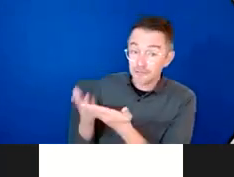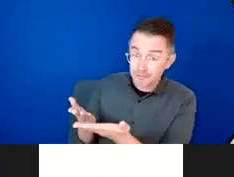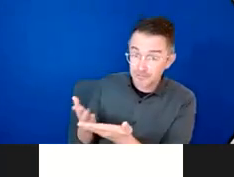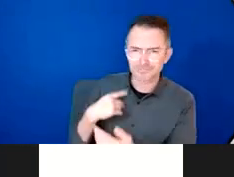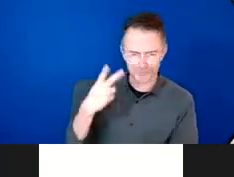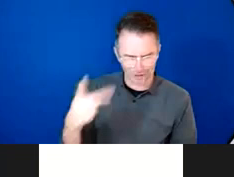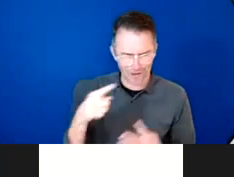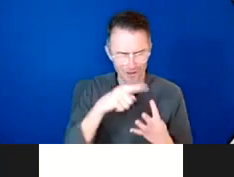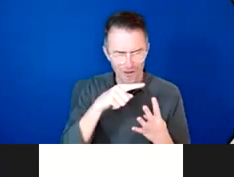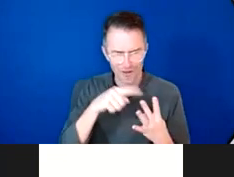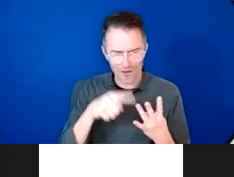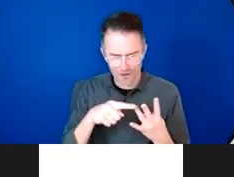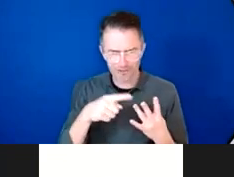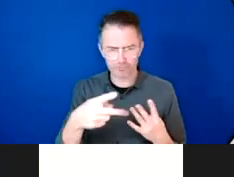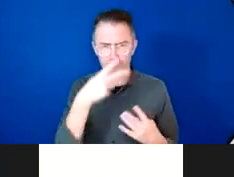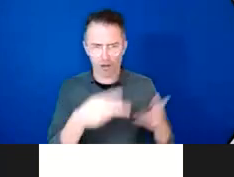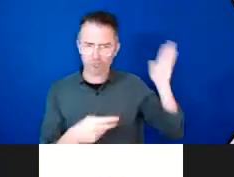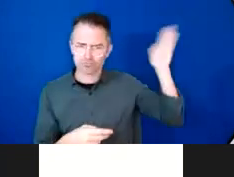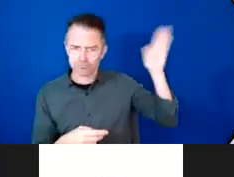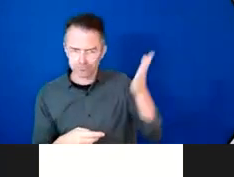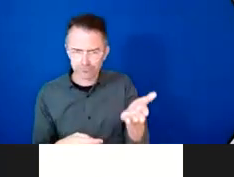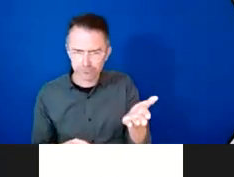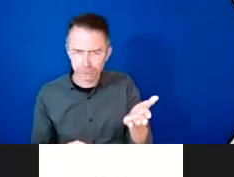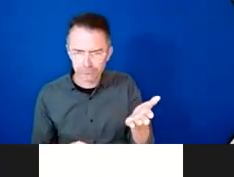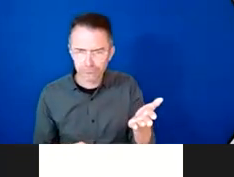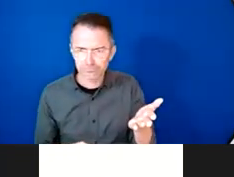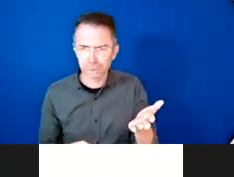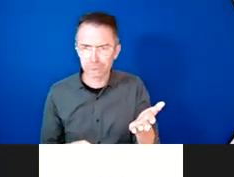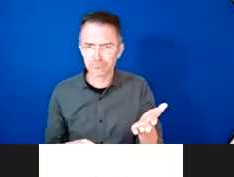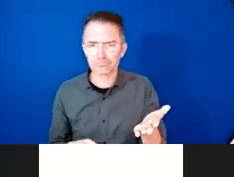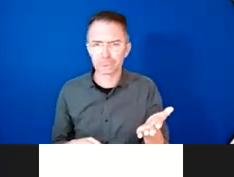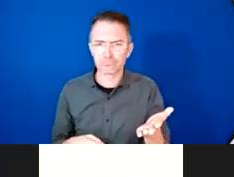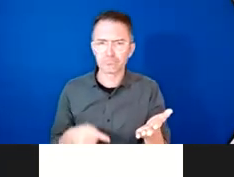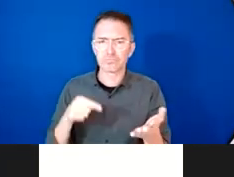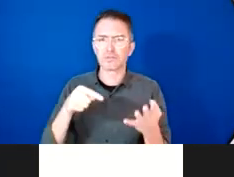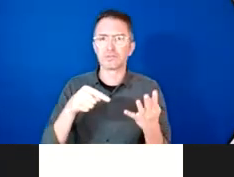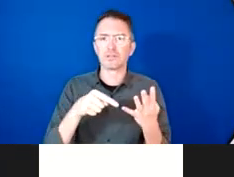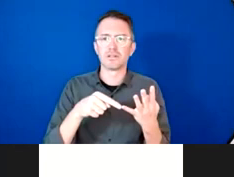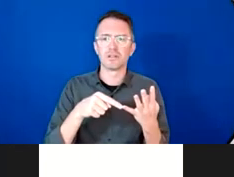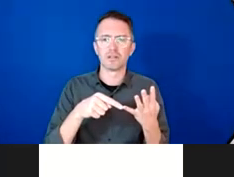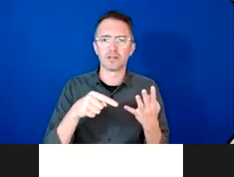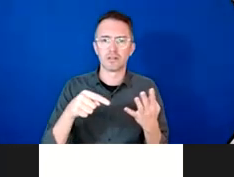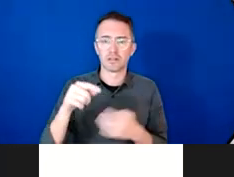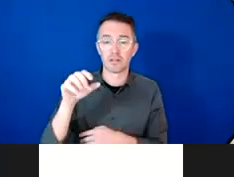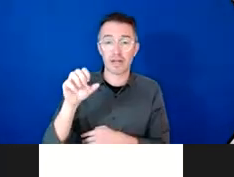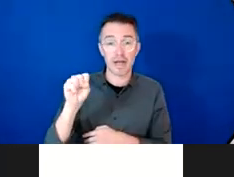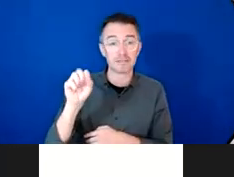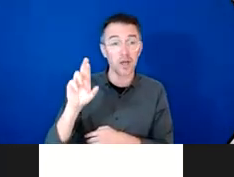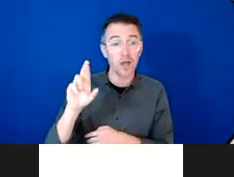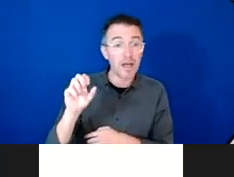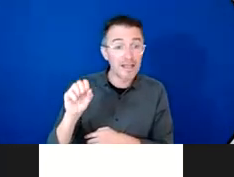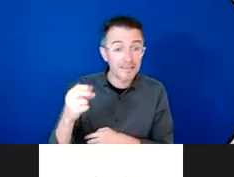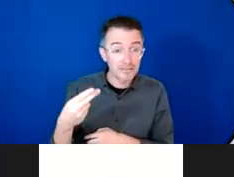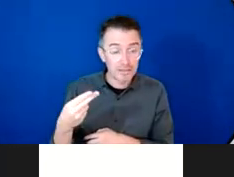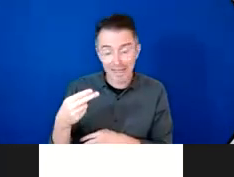really the limited work on particularly SRHR and gender within NDCs and MAPS